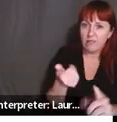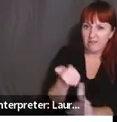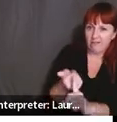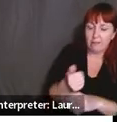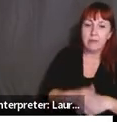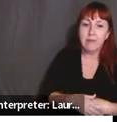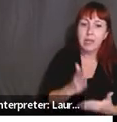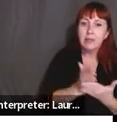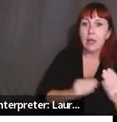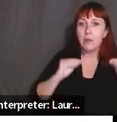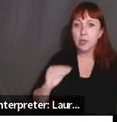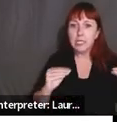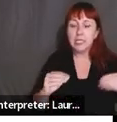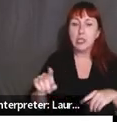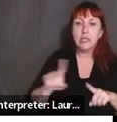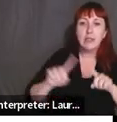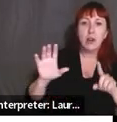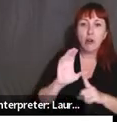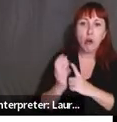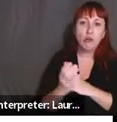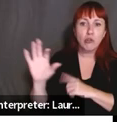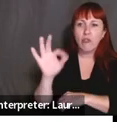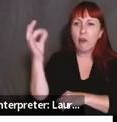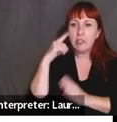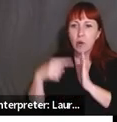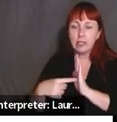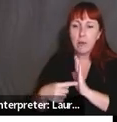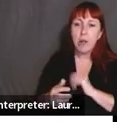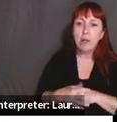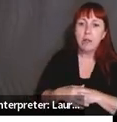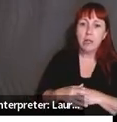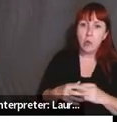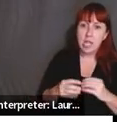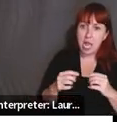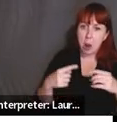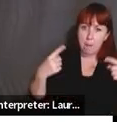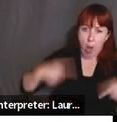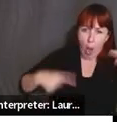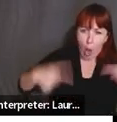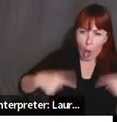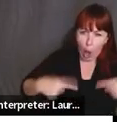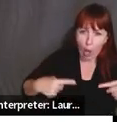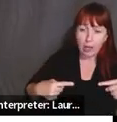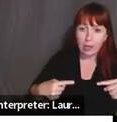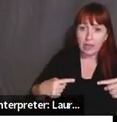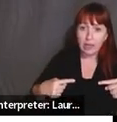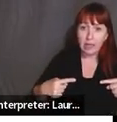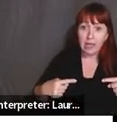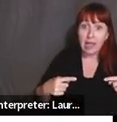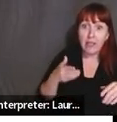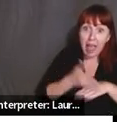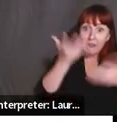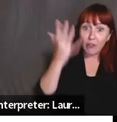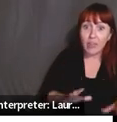French and Francophone cultures, we can be having very heated debate and people go out for a